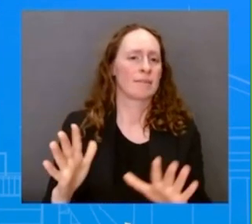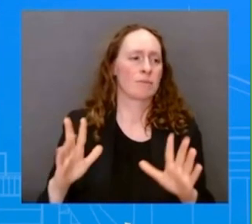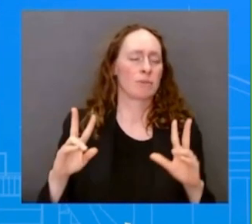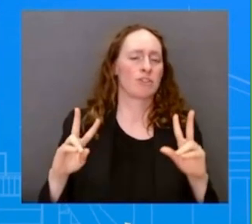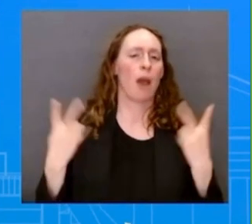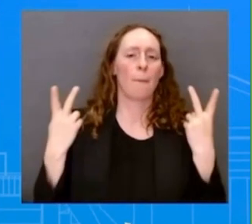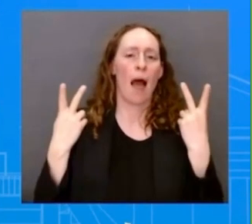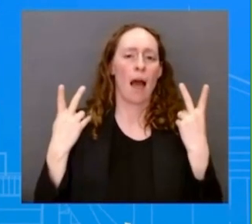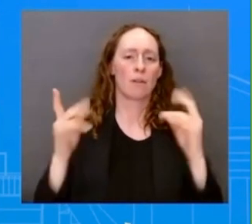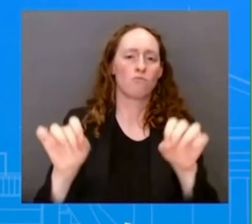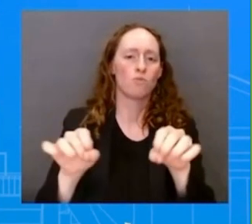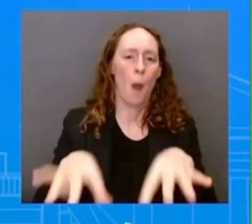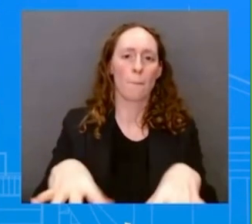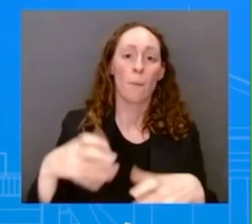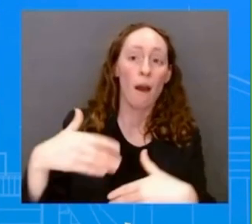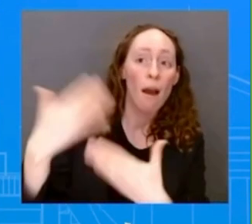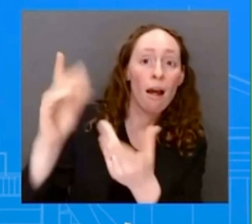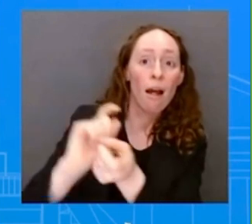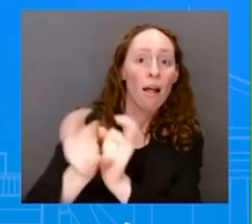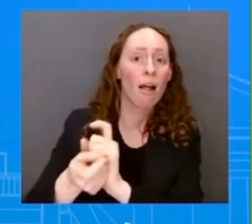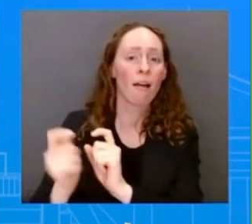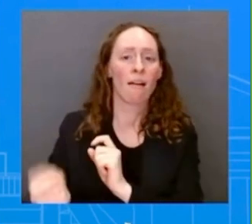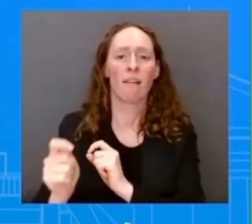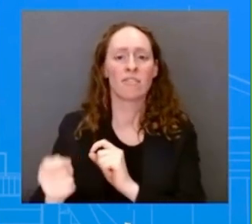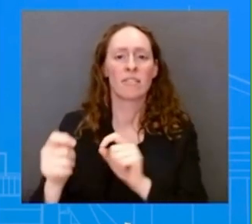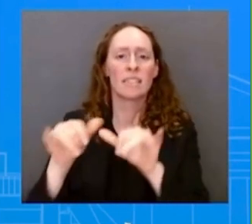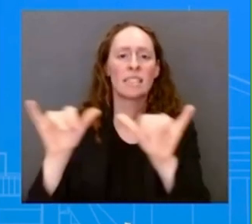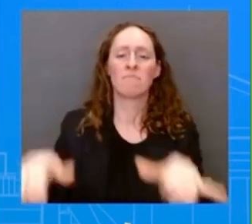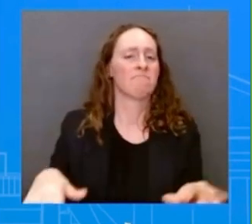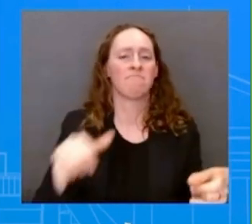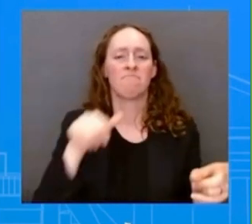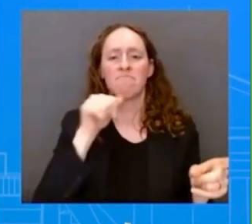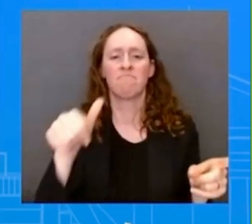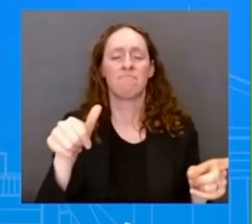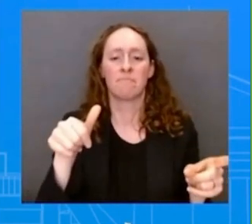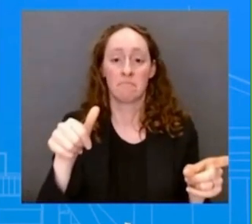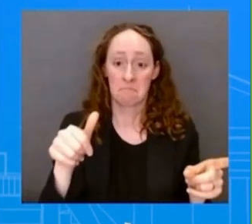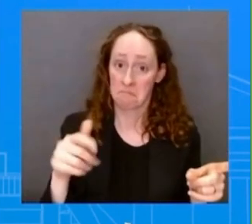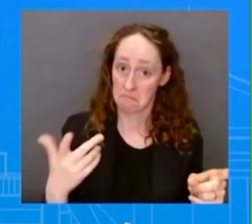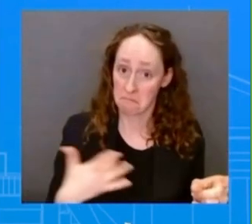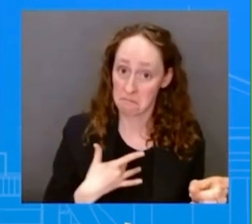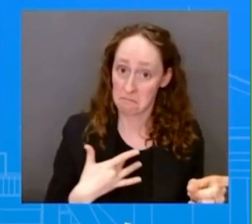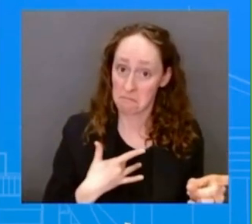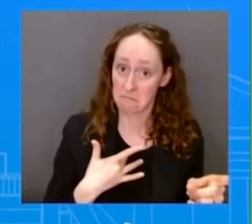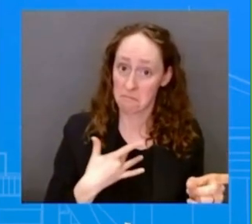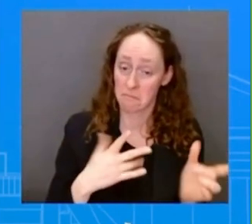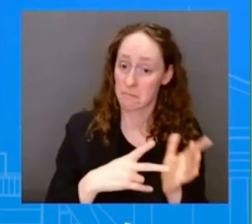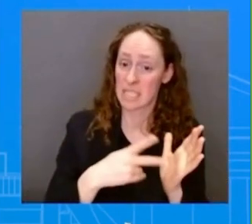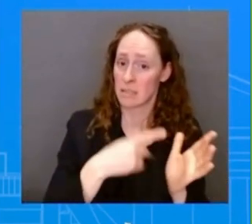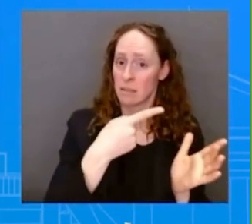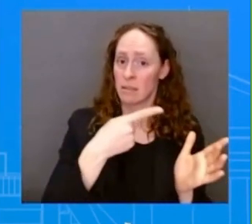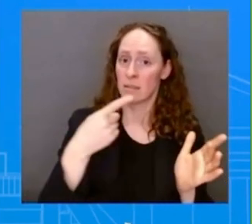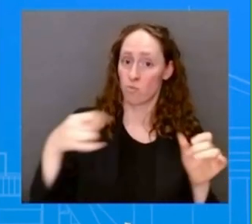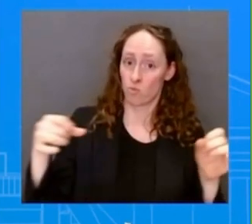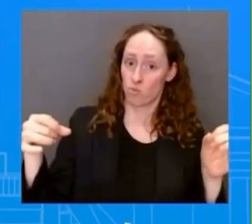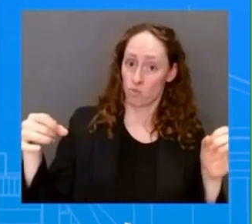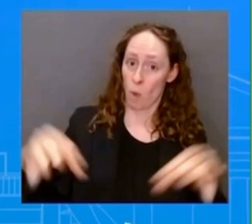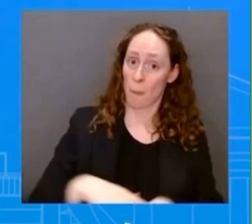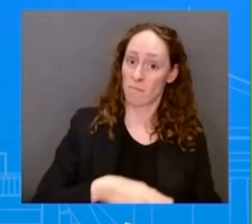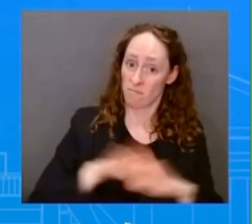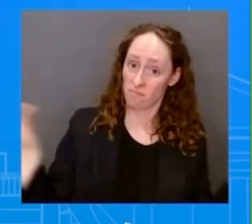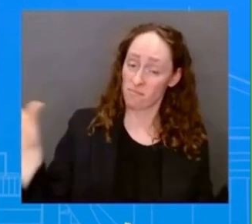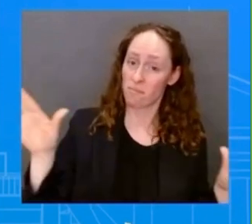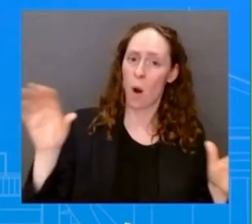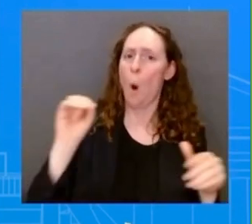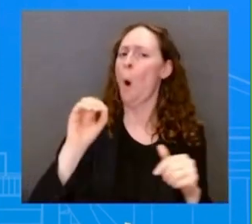generally taking it off the table. No, they're, they're completely consistent. We obviously urge Israeli leaders to, to come up with a compromise as soon as possible. And the President's